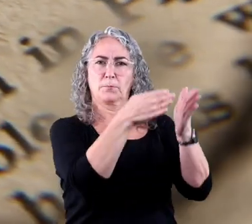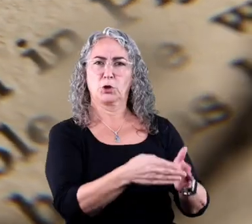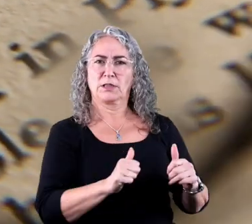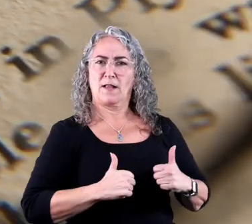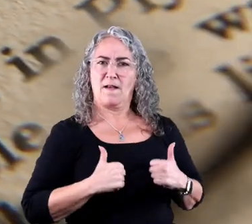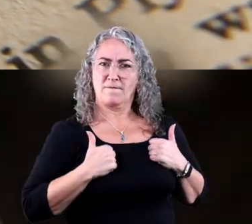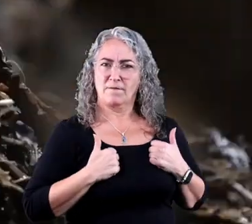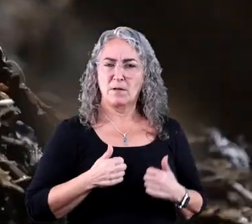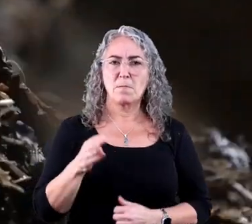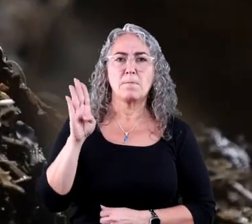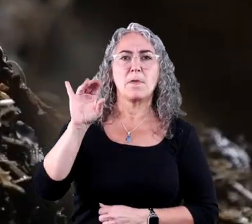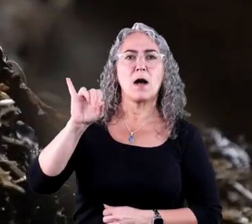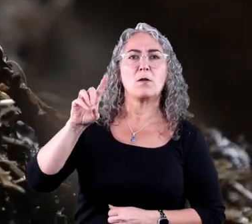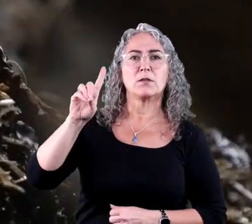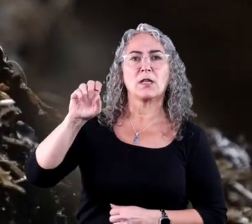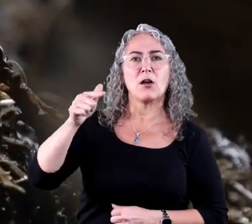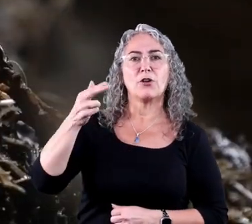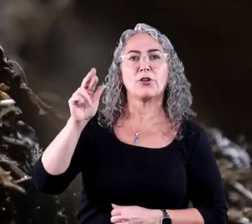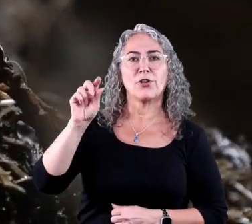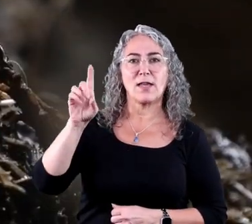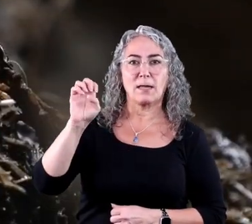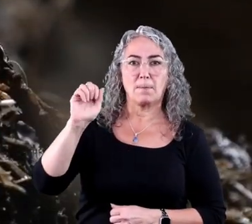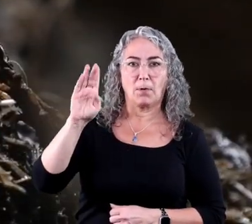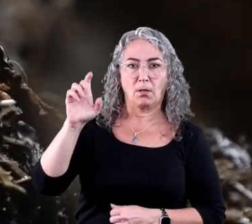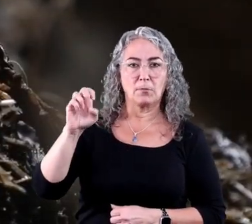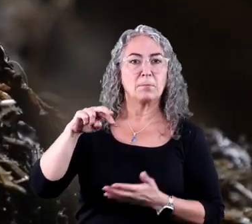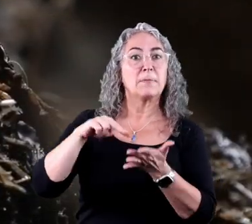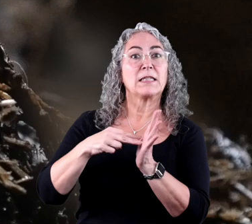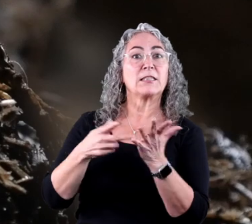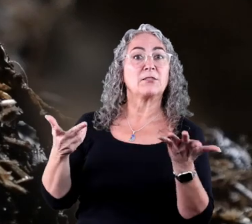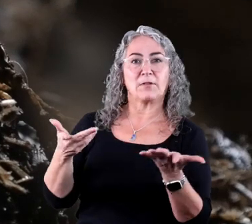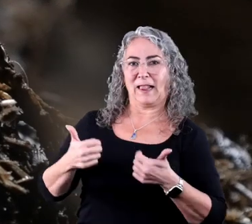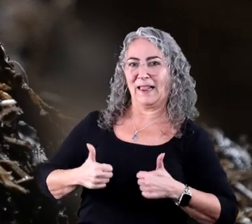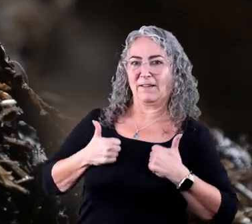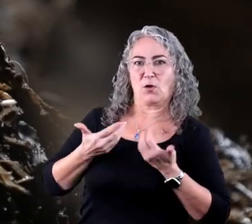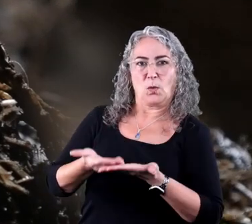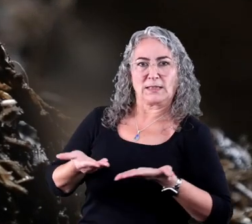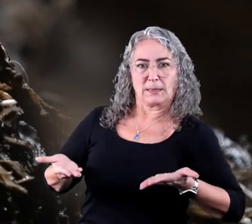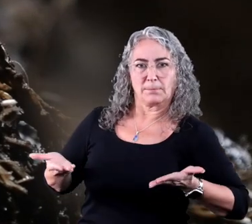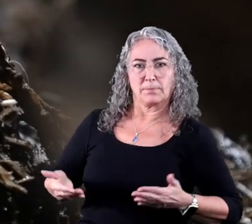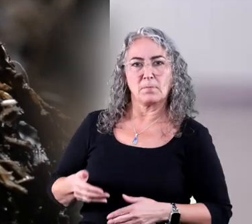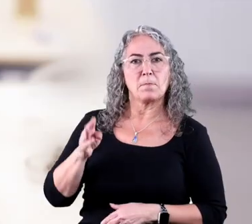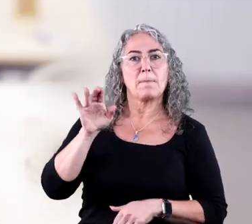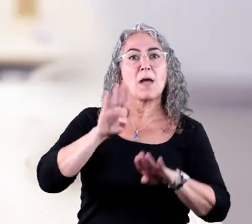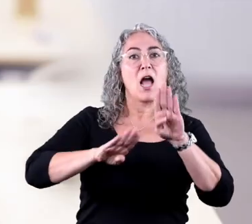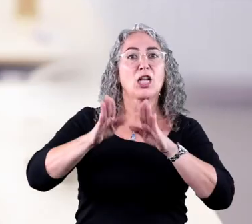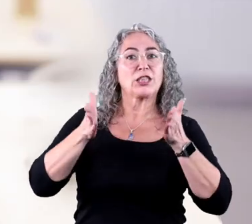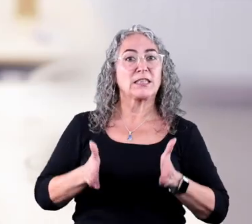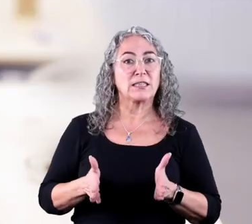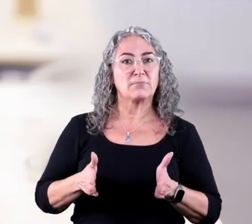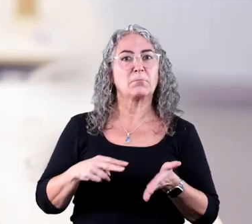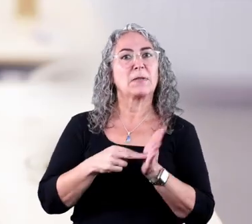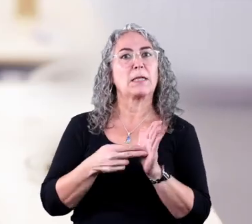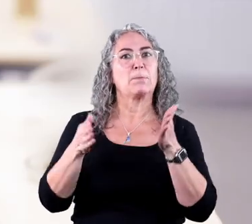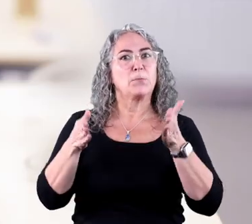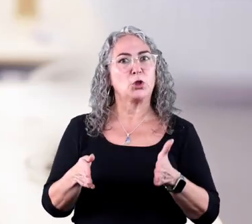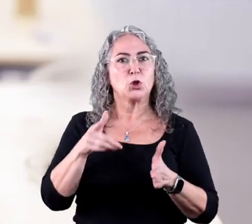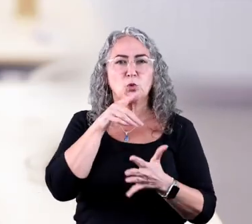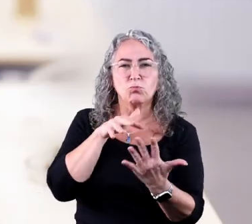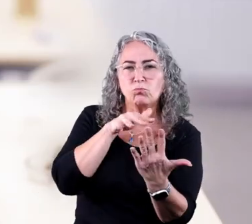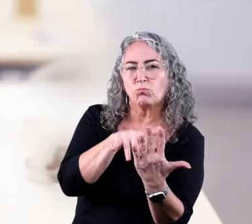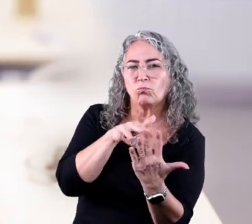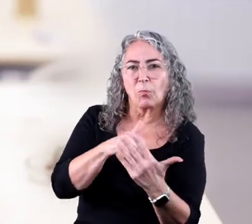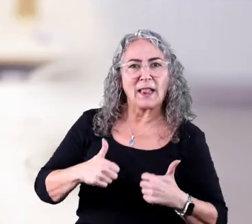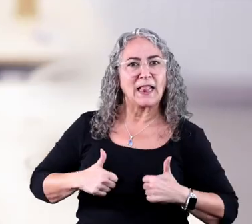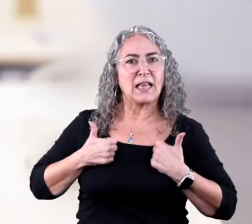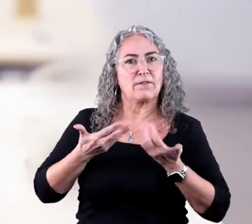someone's life. Biodegradable means something that can be broken down by living organisms. A biologist is a person who studies